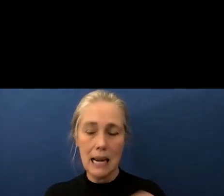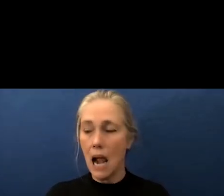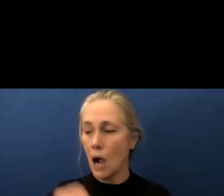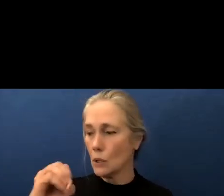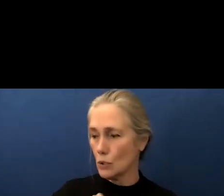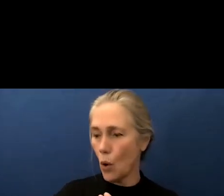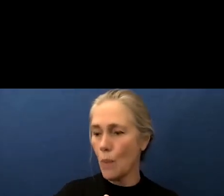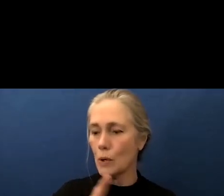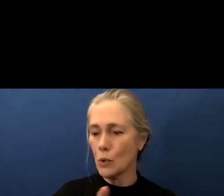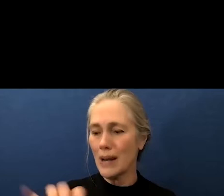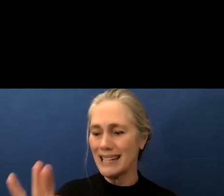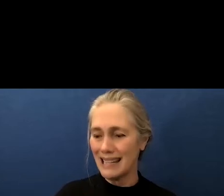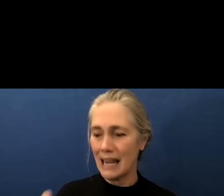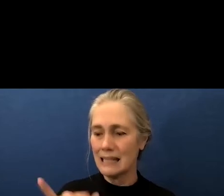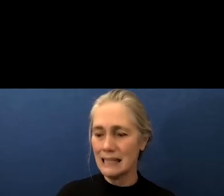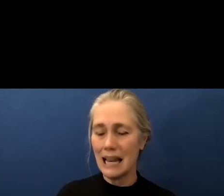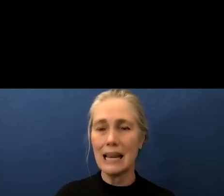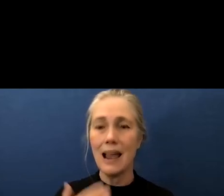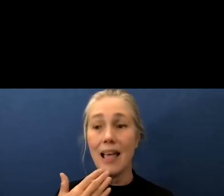lancet thank you